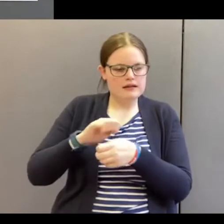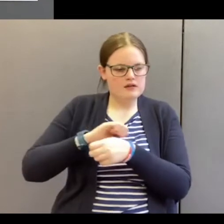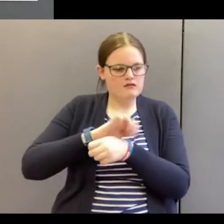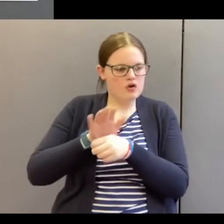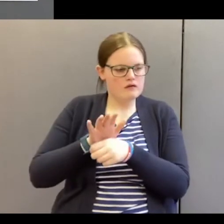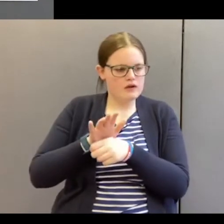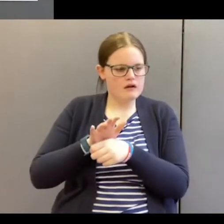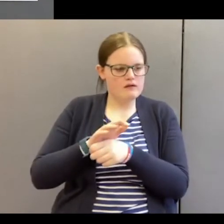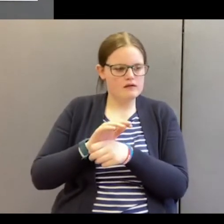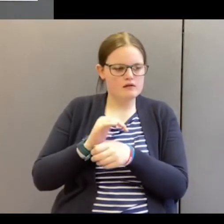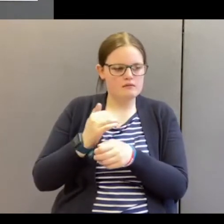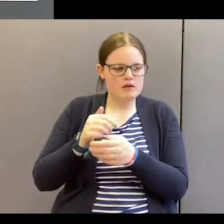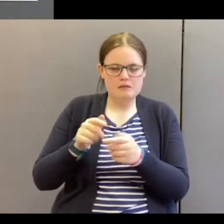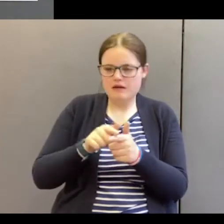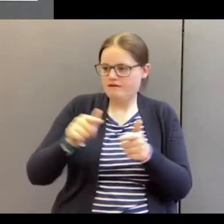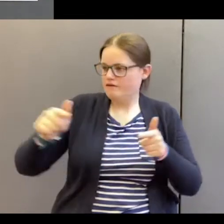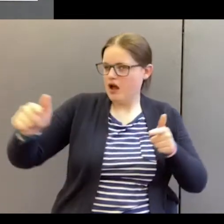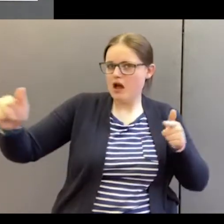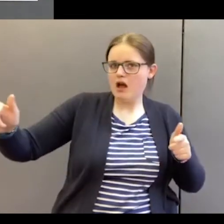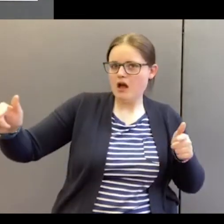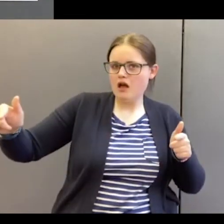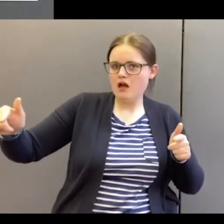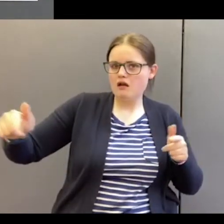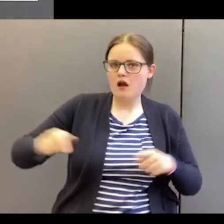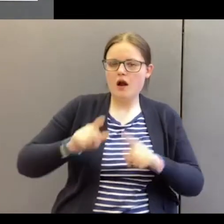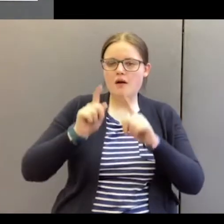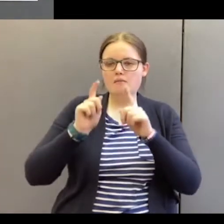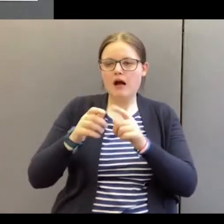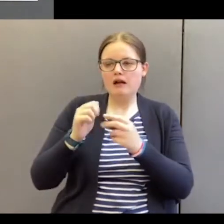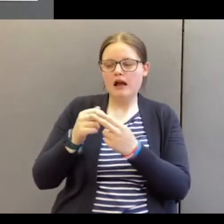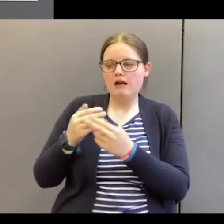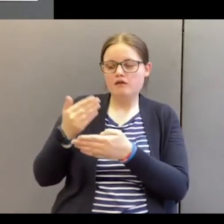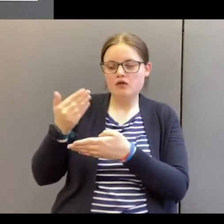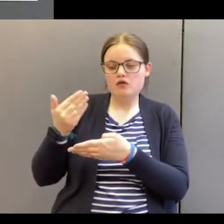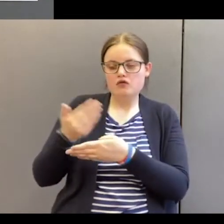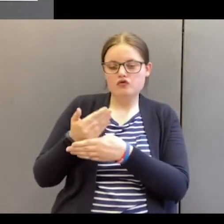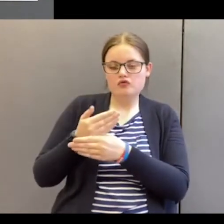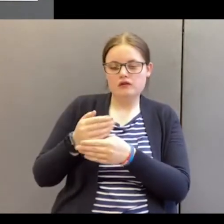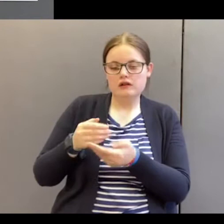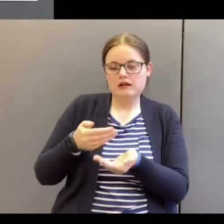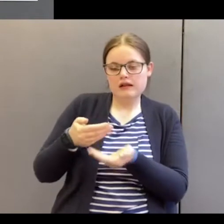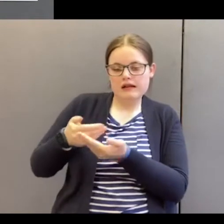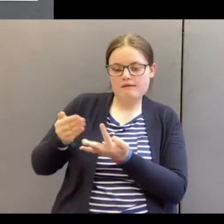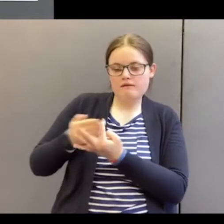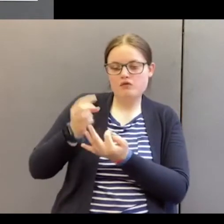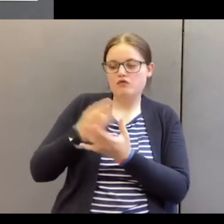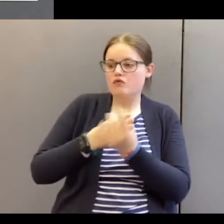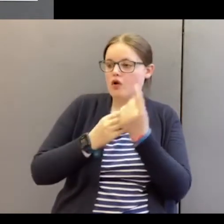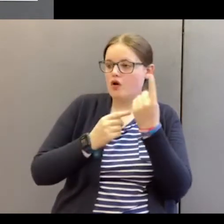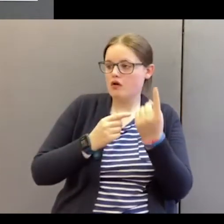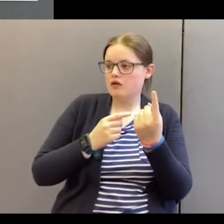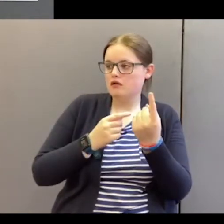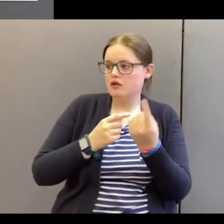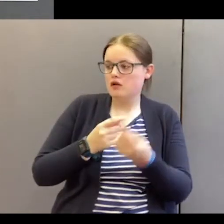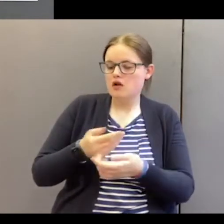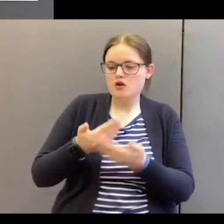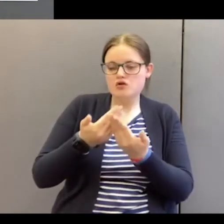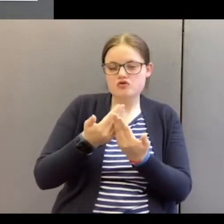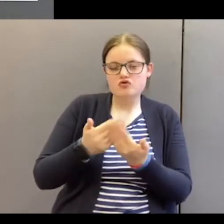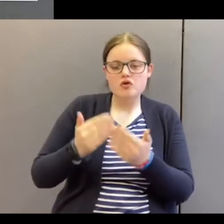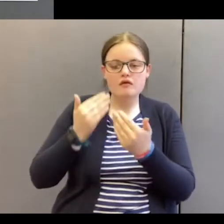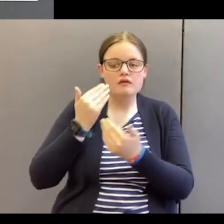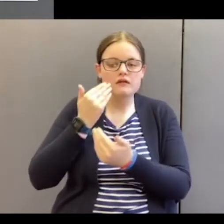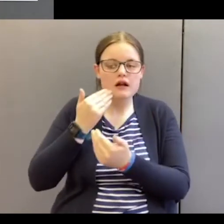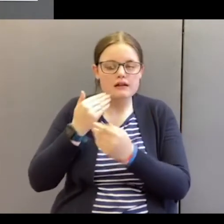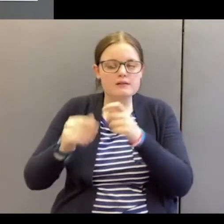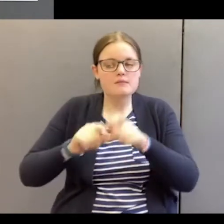We may be at a distance, but we have a duty, a God-given duty, to show acts of kindness,